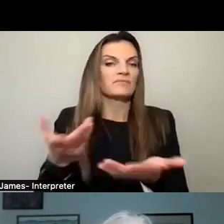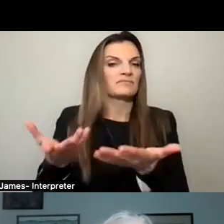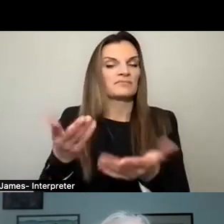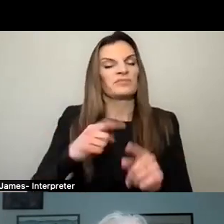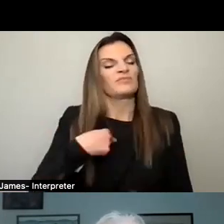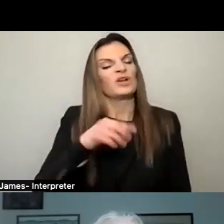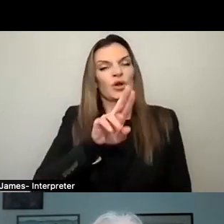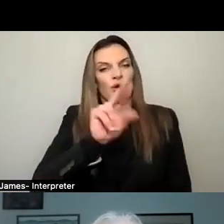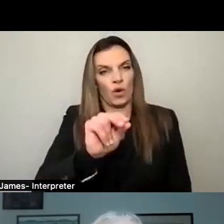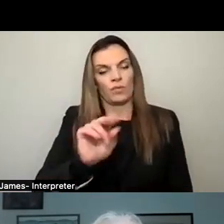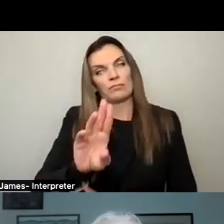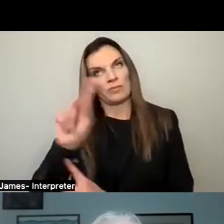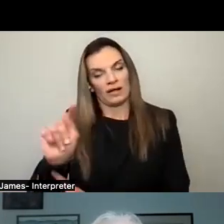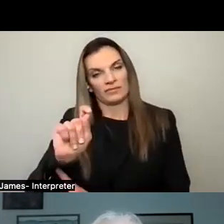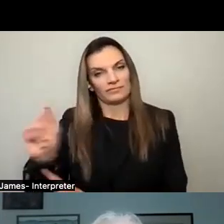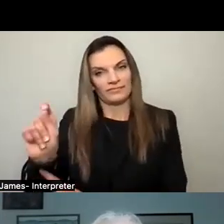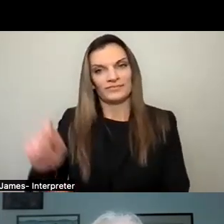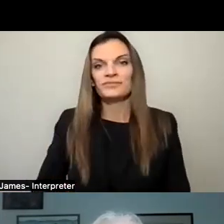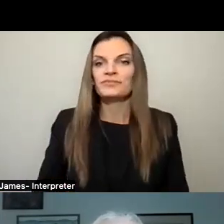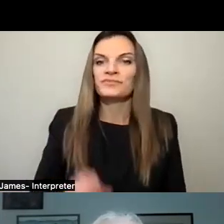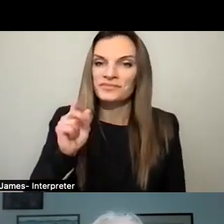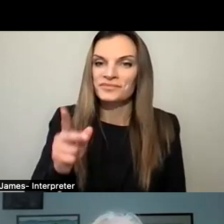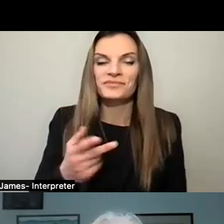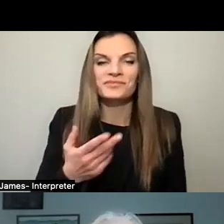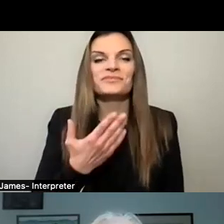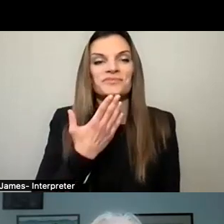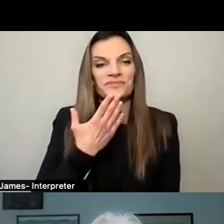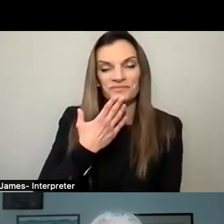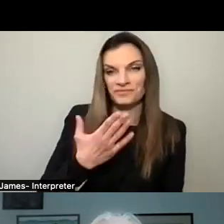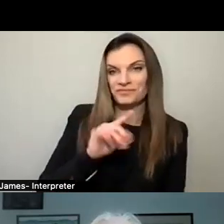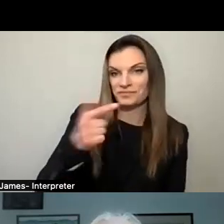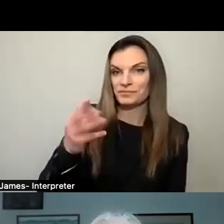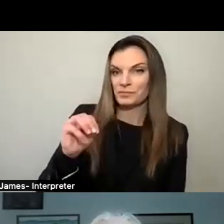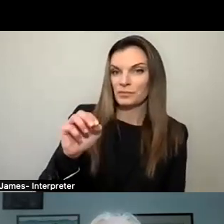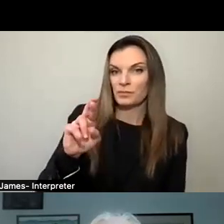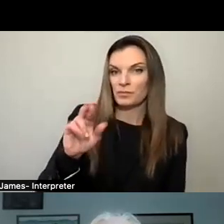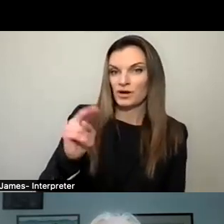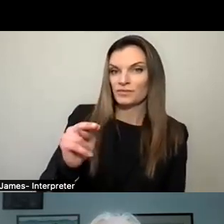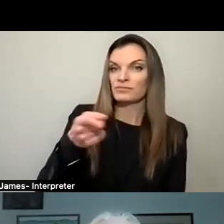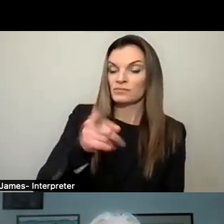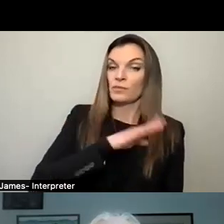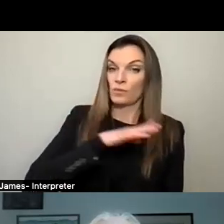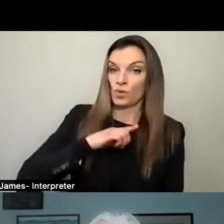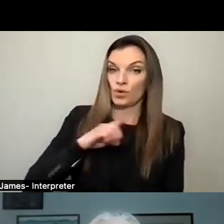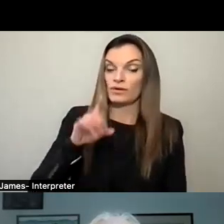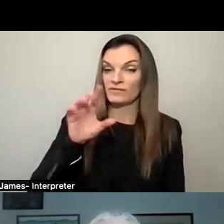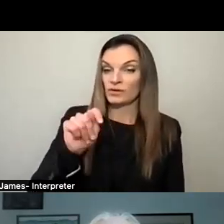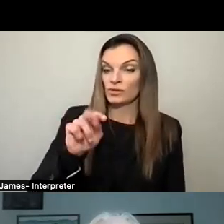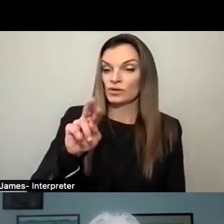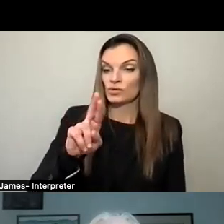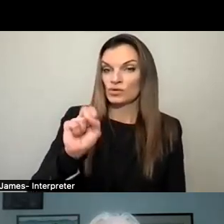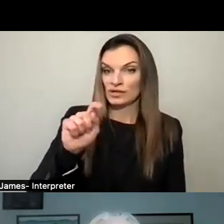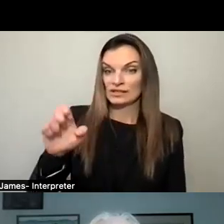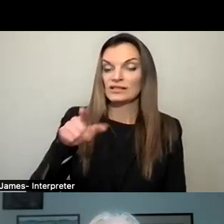but. Thank you. Martin, will Board of Trustees meetings be open and